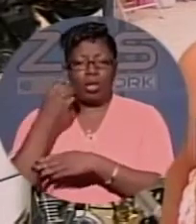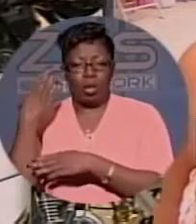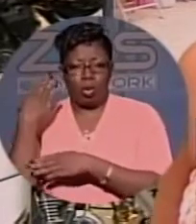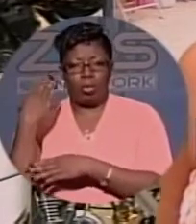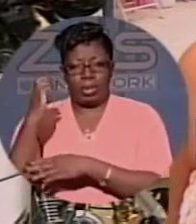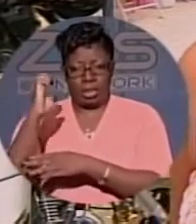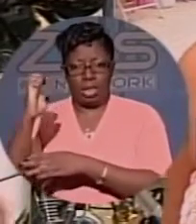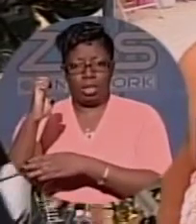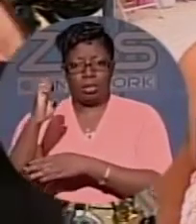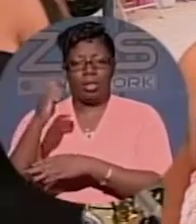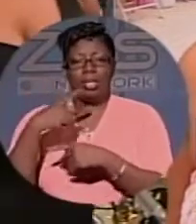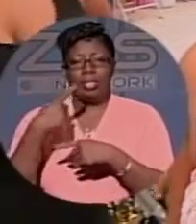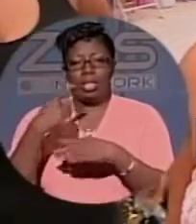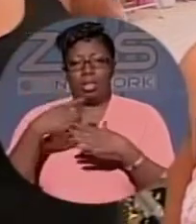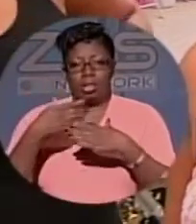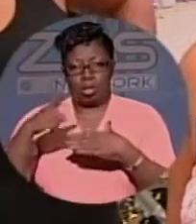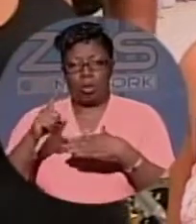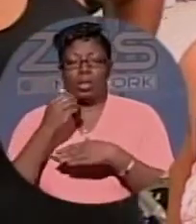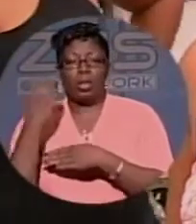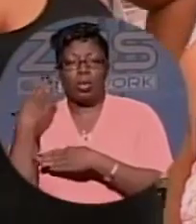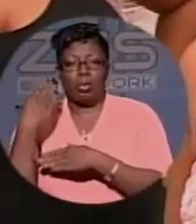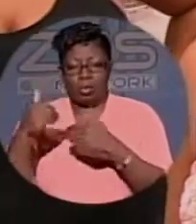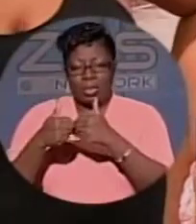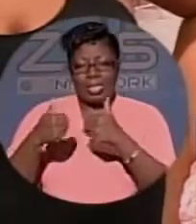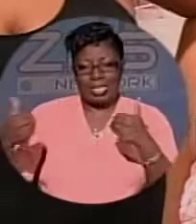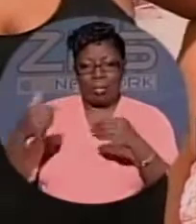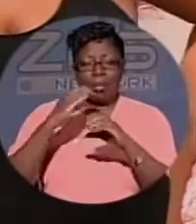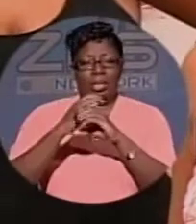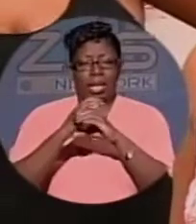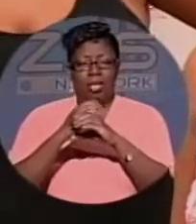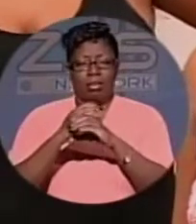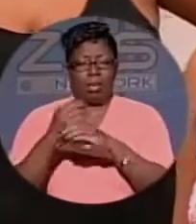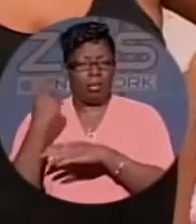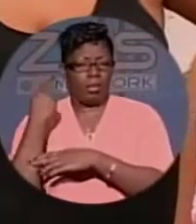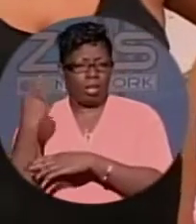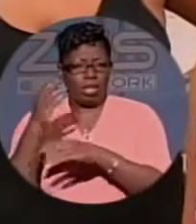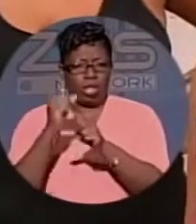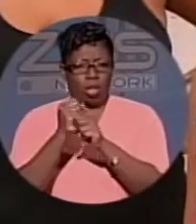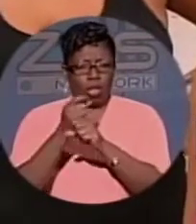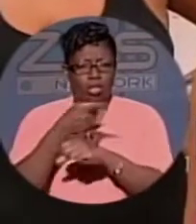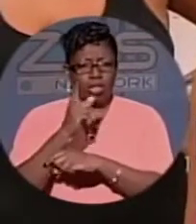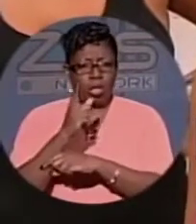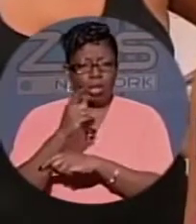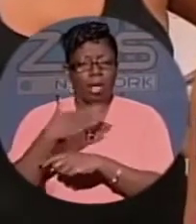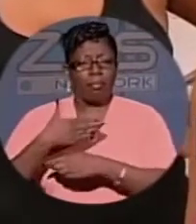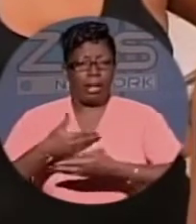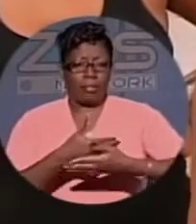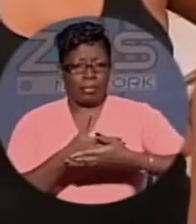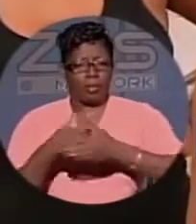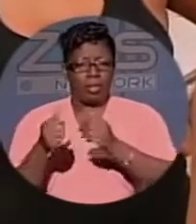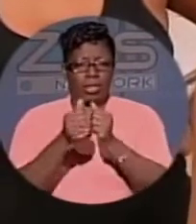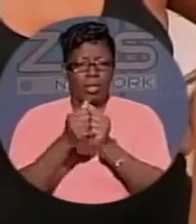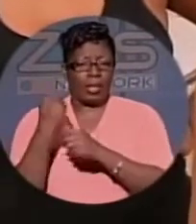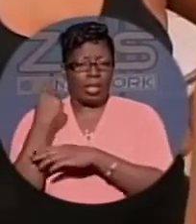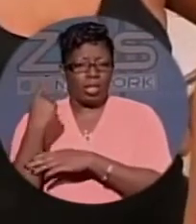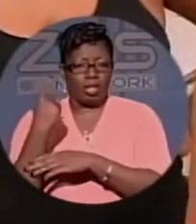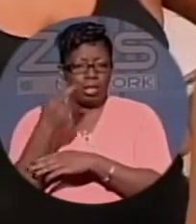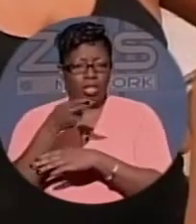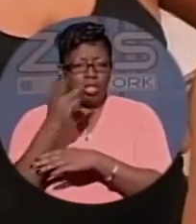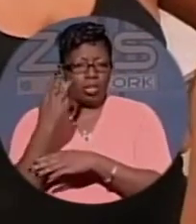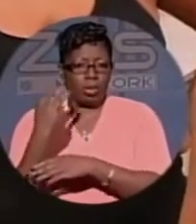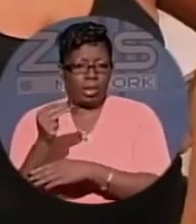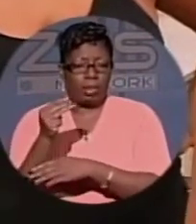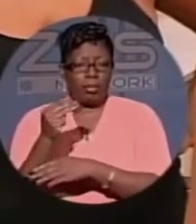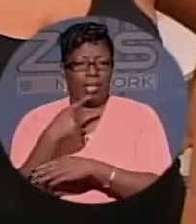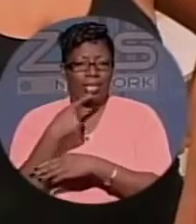a ride, and we was going in separate cars. And I already got shot. I my baby was together, and I killed him. When I hear, they shoot him.